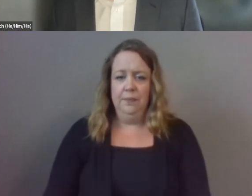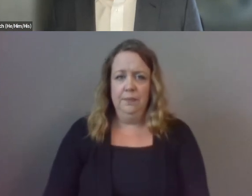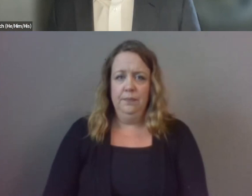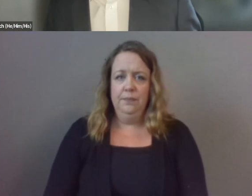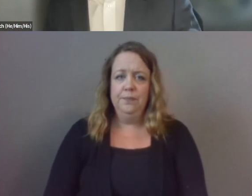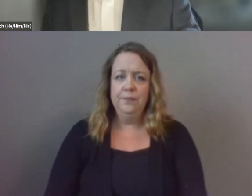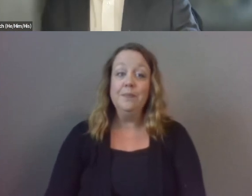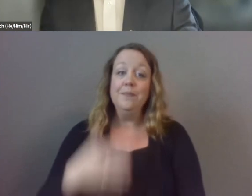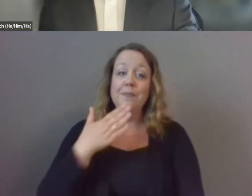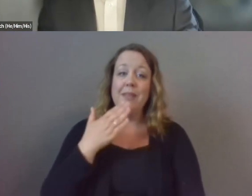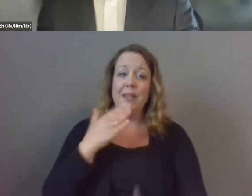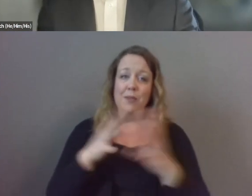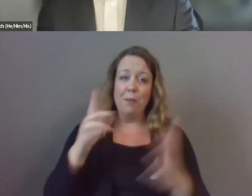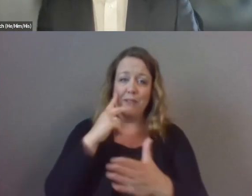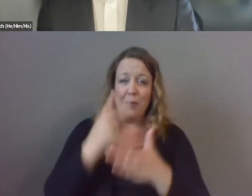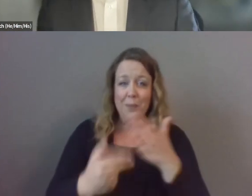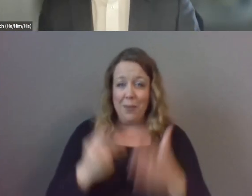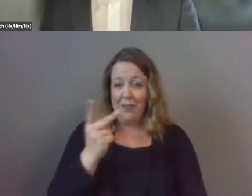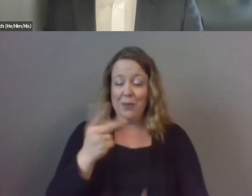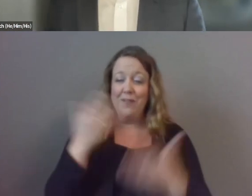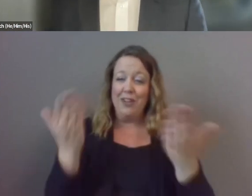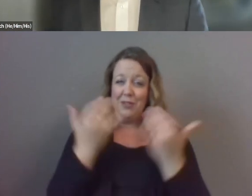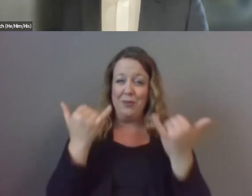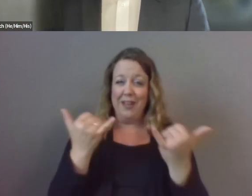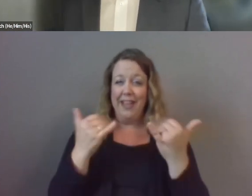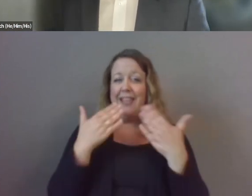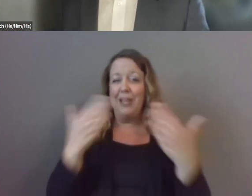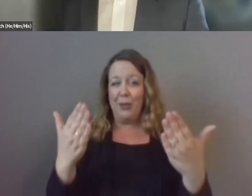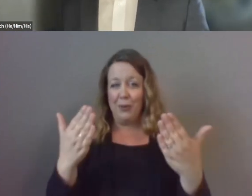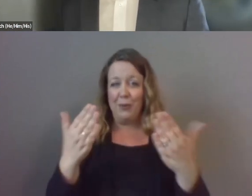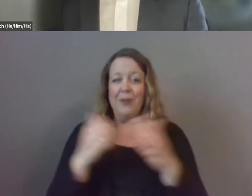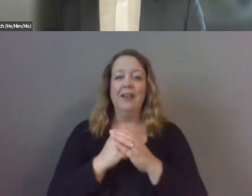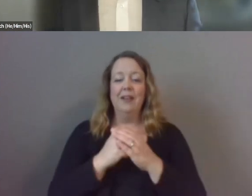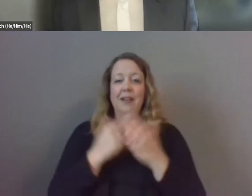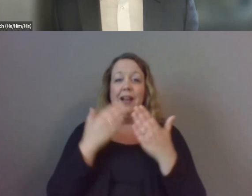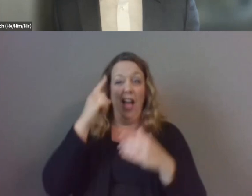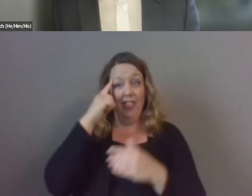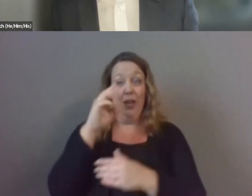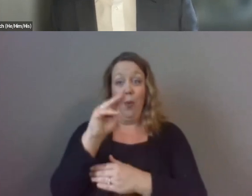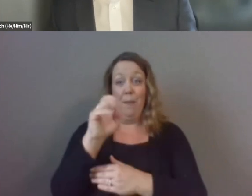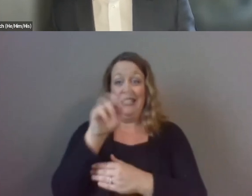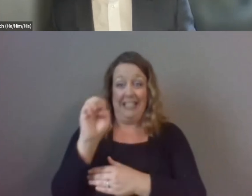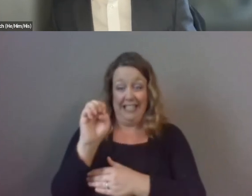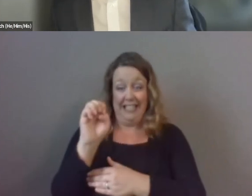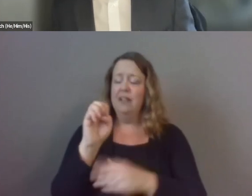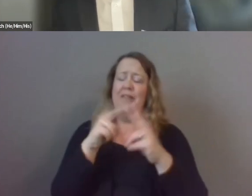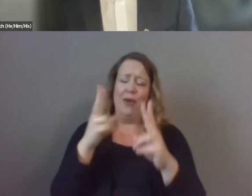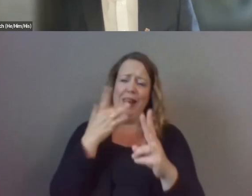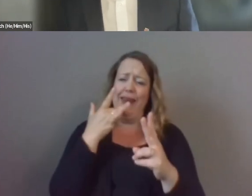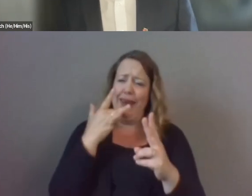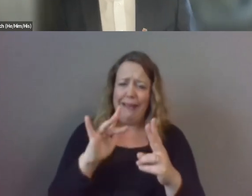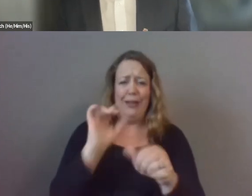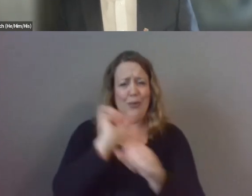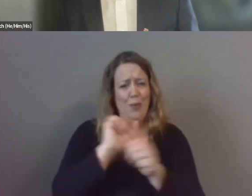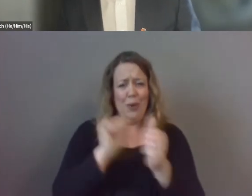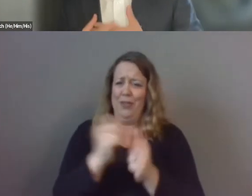so much to both of you um for being here today i uh think your mentees are clearly lucky um to to be working with you both